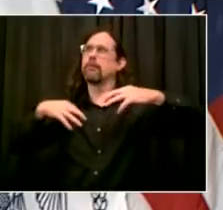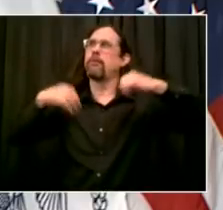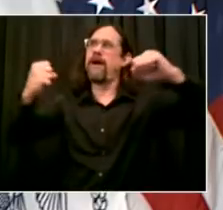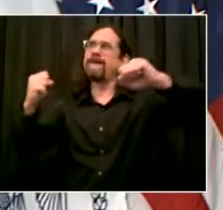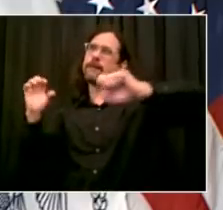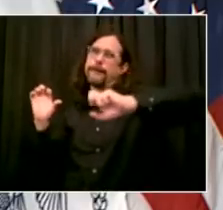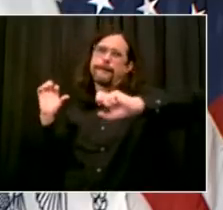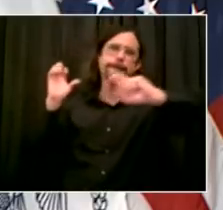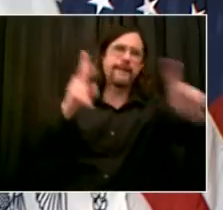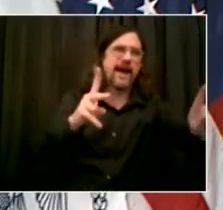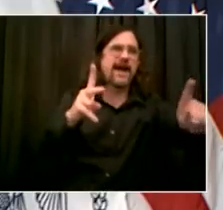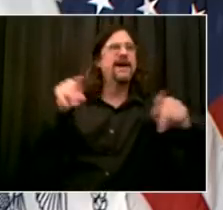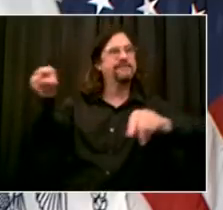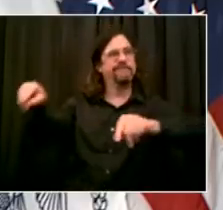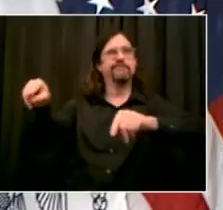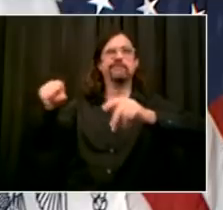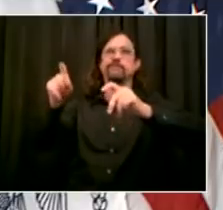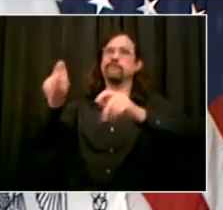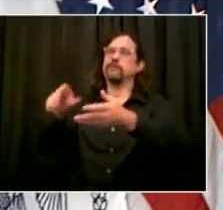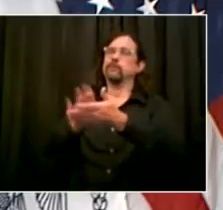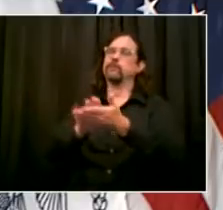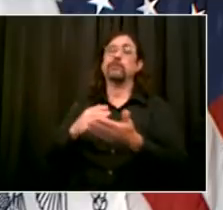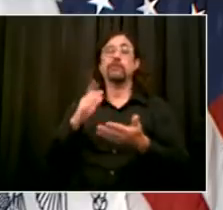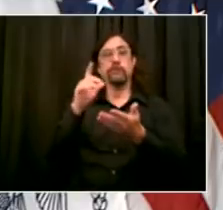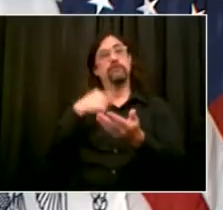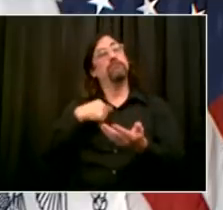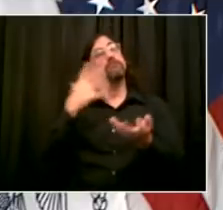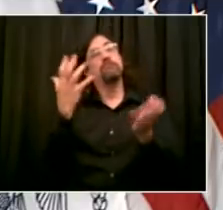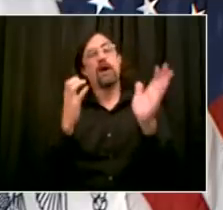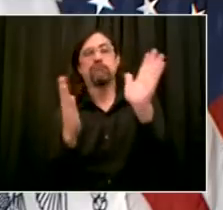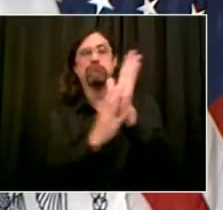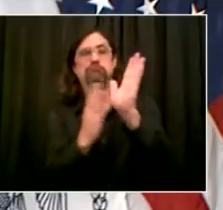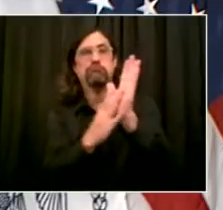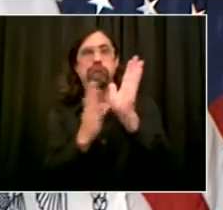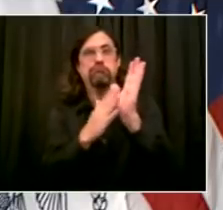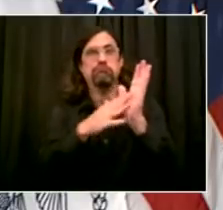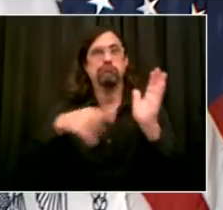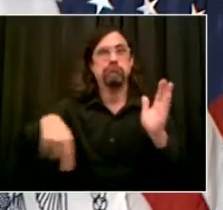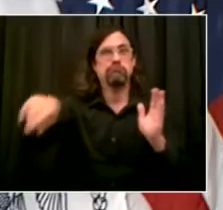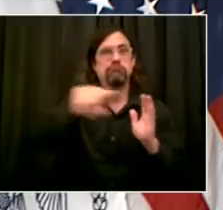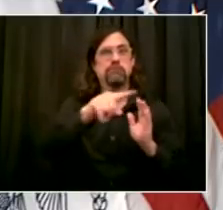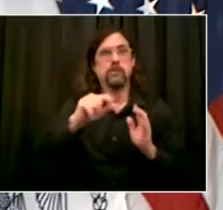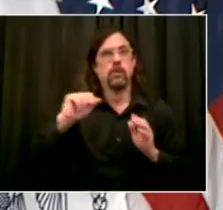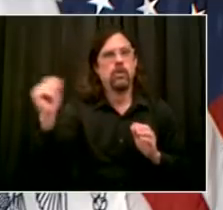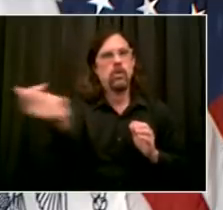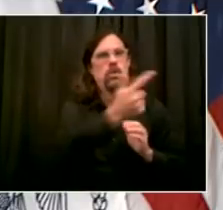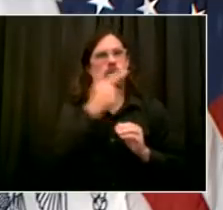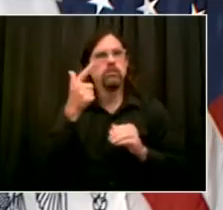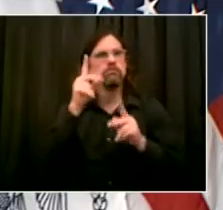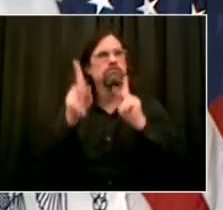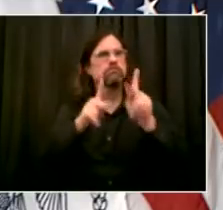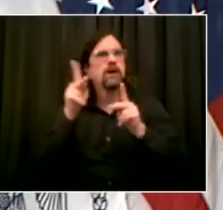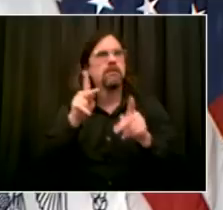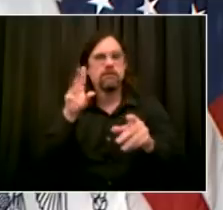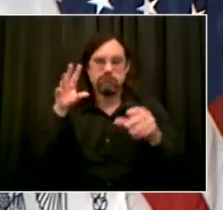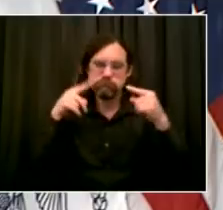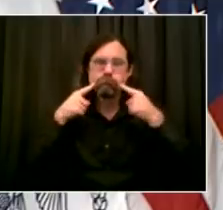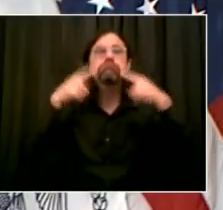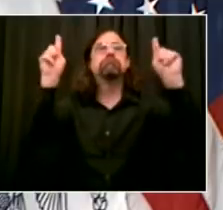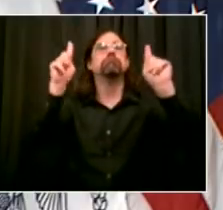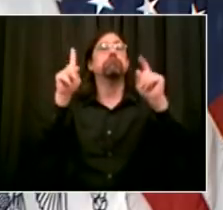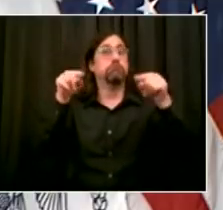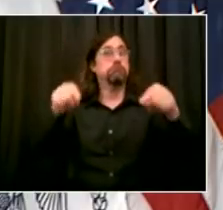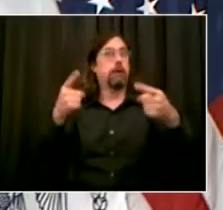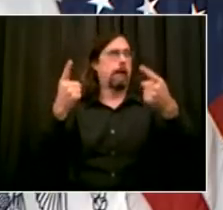things that are being done to focus on health and safety in our schools to make sure we launch strong. And we're going to be using the resources